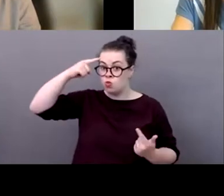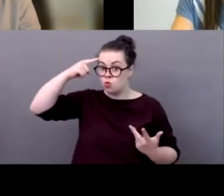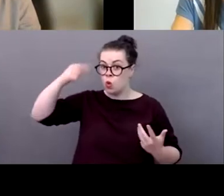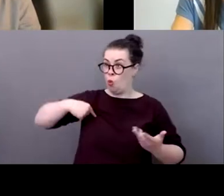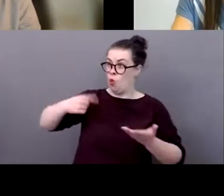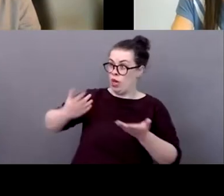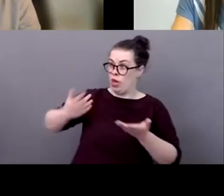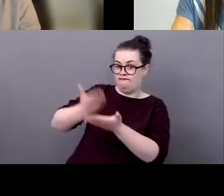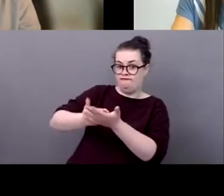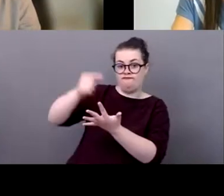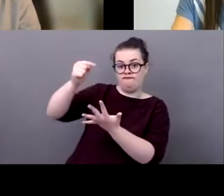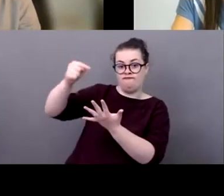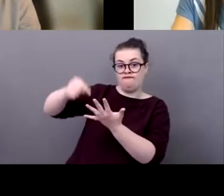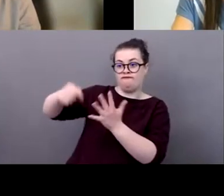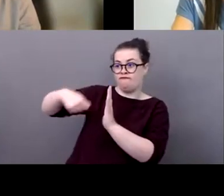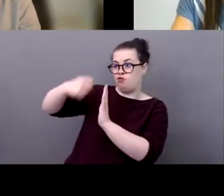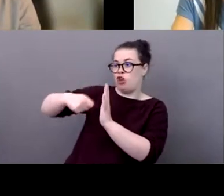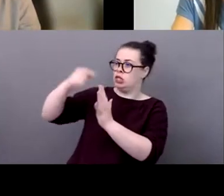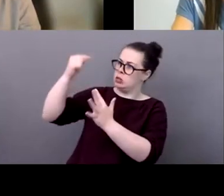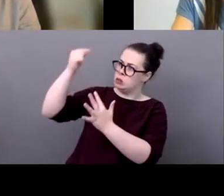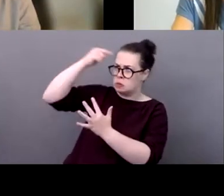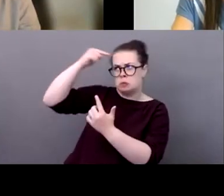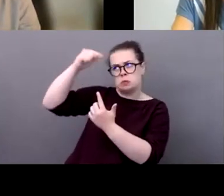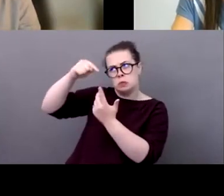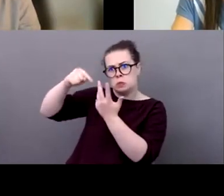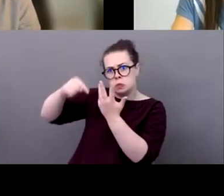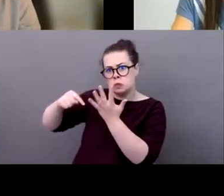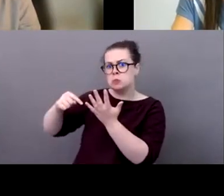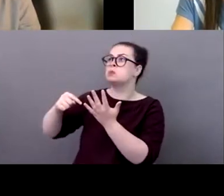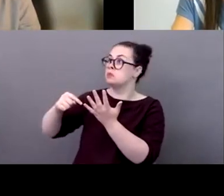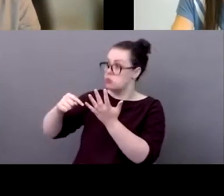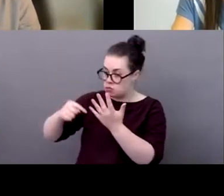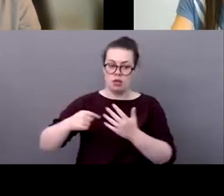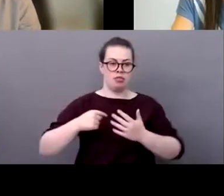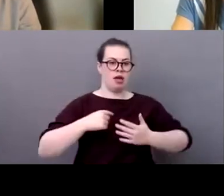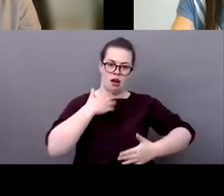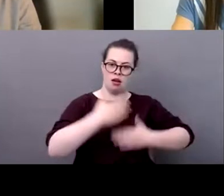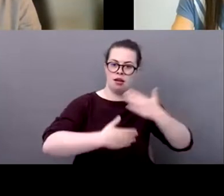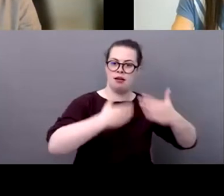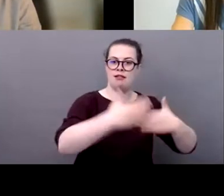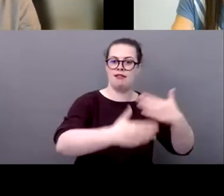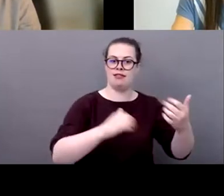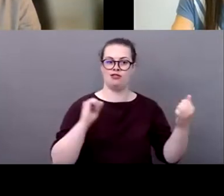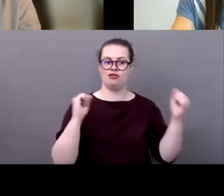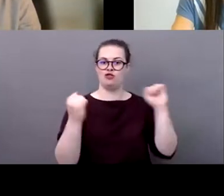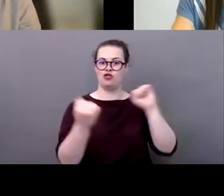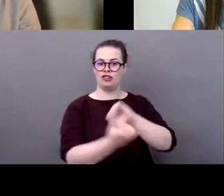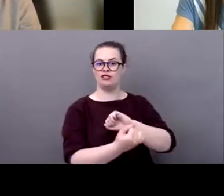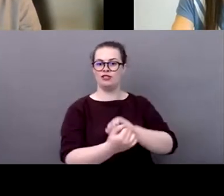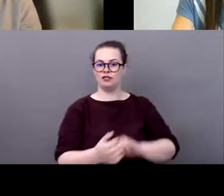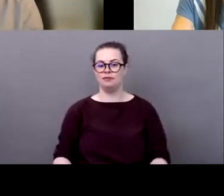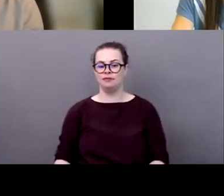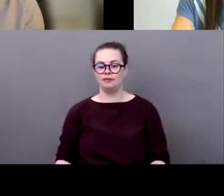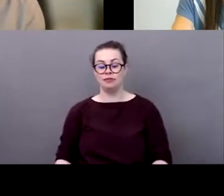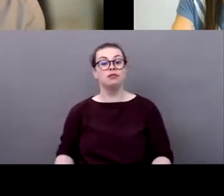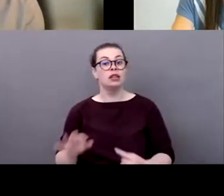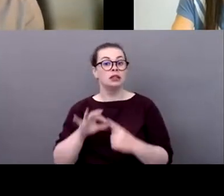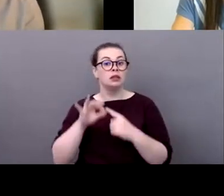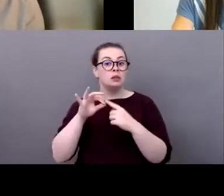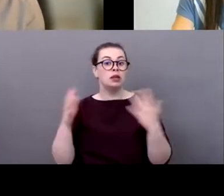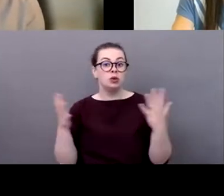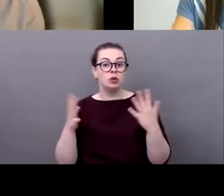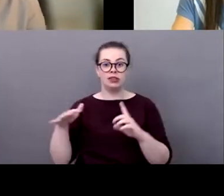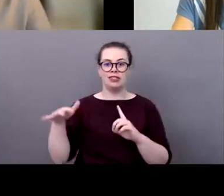uh we can actually achieve uh these broader uh global change especially related to environmental uh sustainability